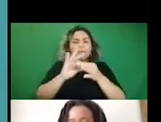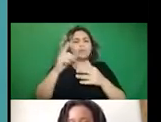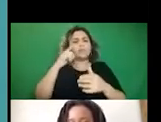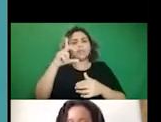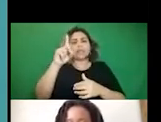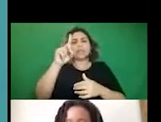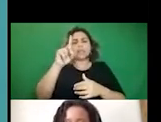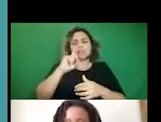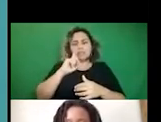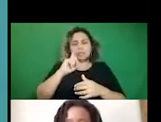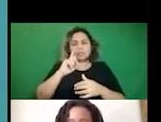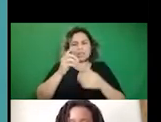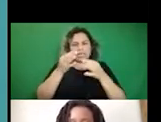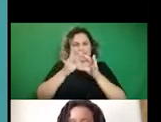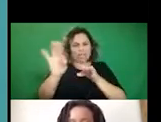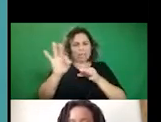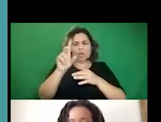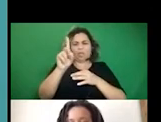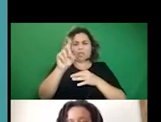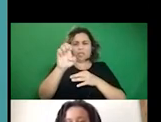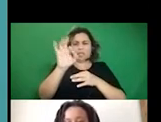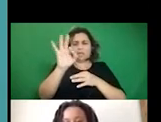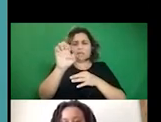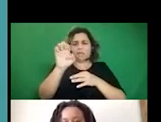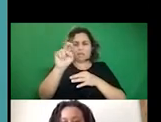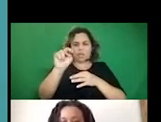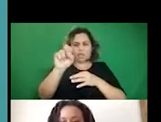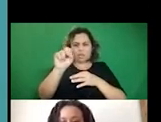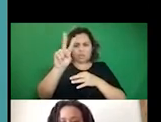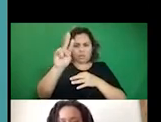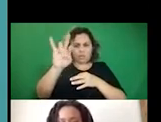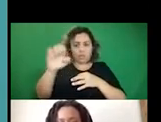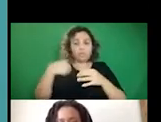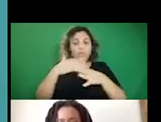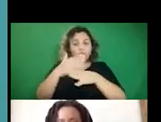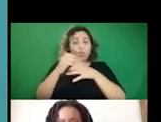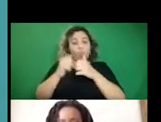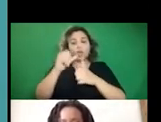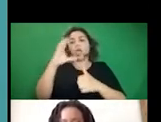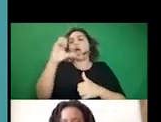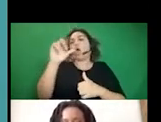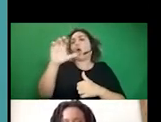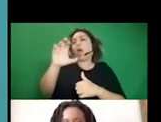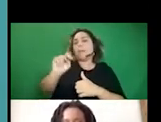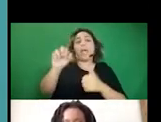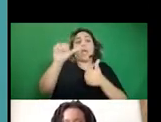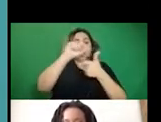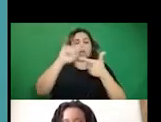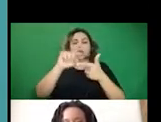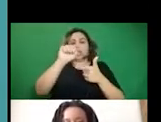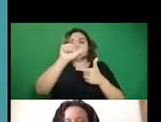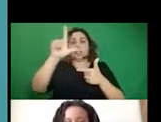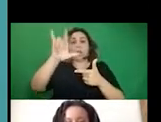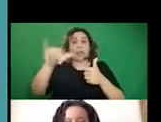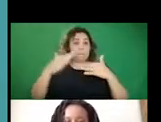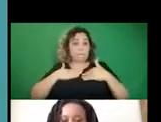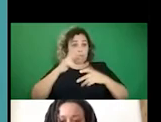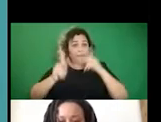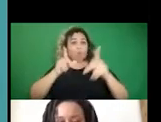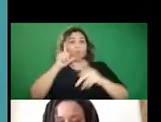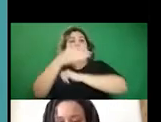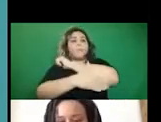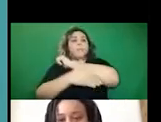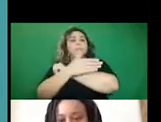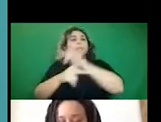I was sharing with Carmen and with Sally that my people are immigrant